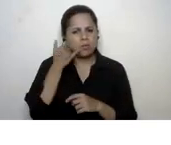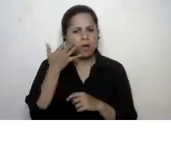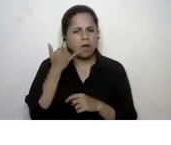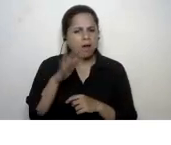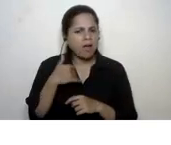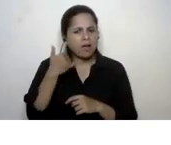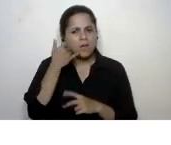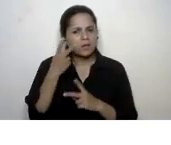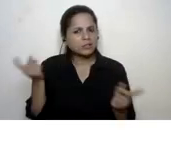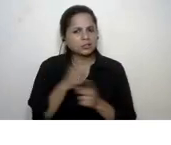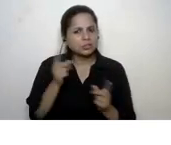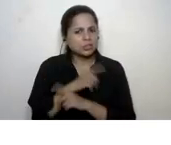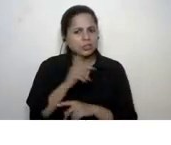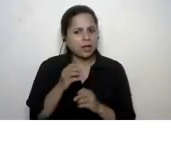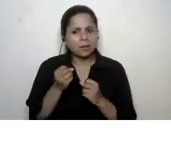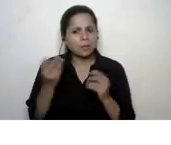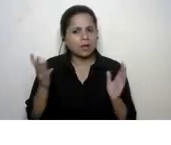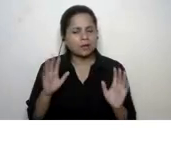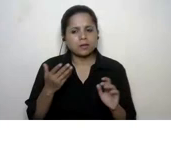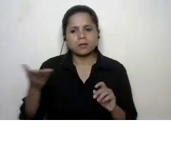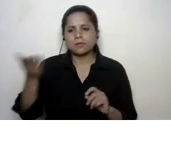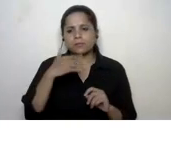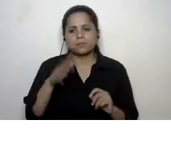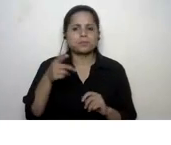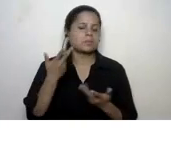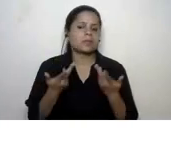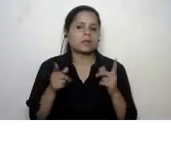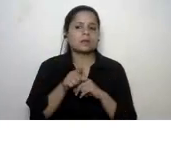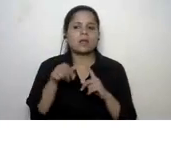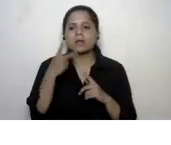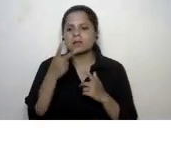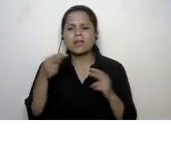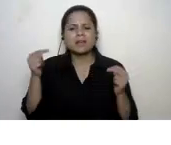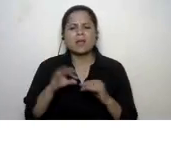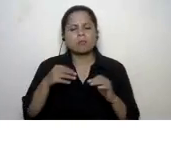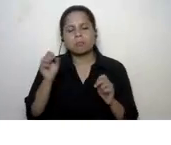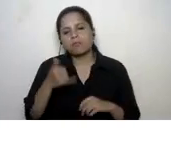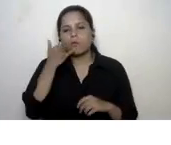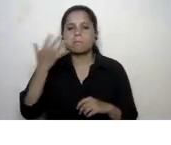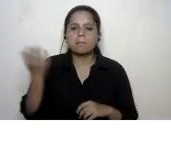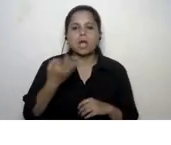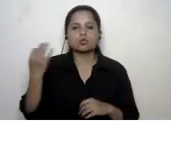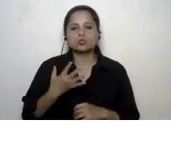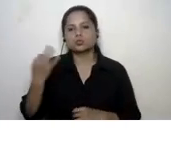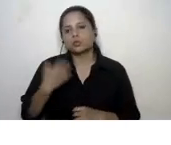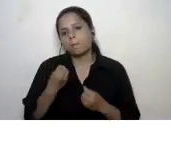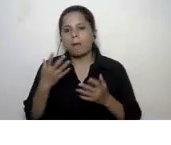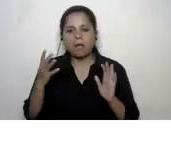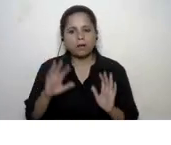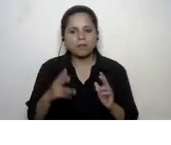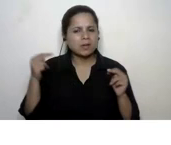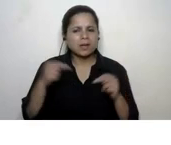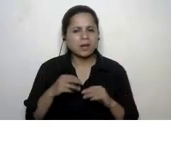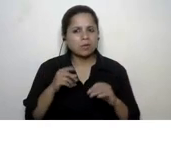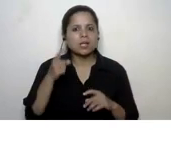me now all of us especially you know i mean sometimes even without any necessity to do so so really points to